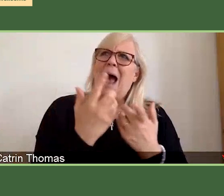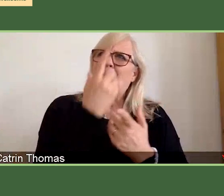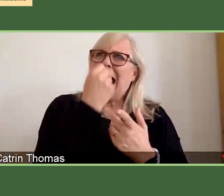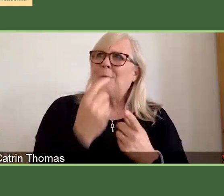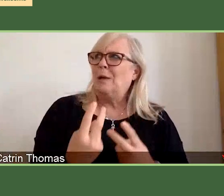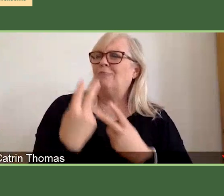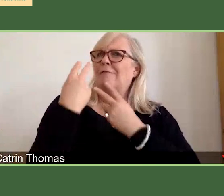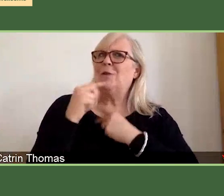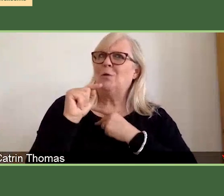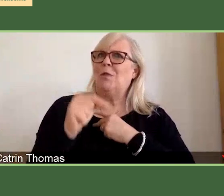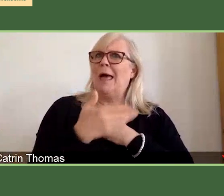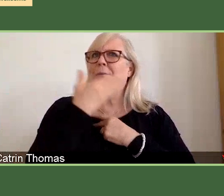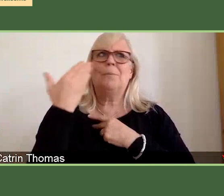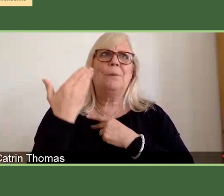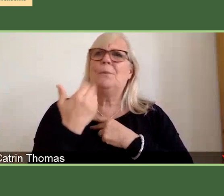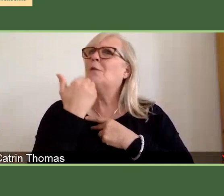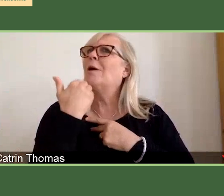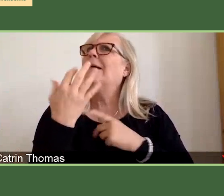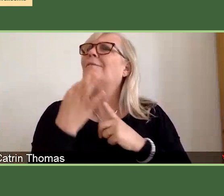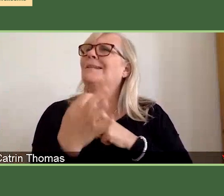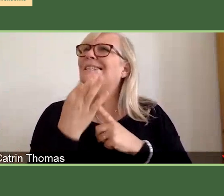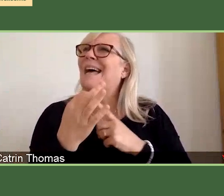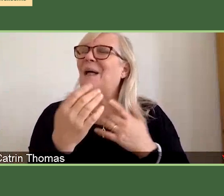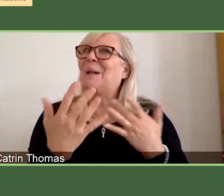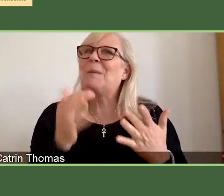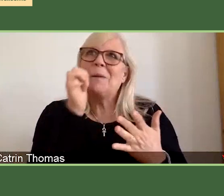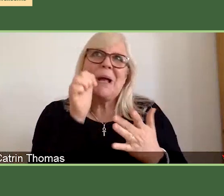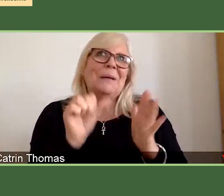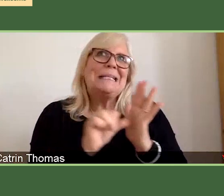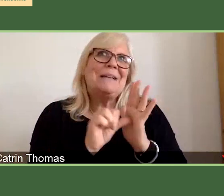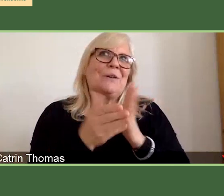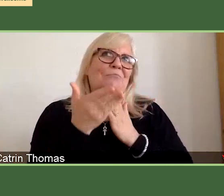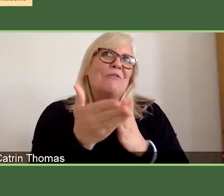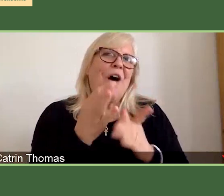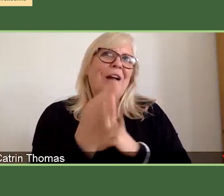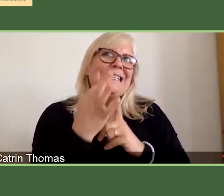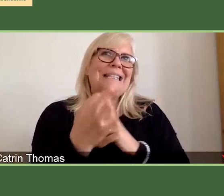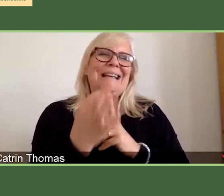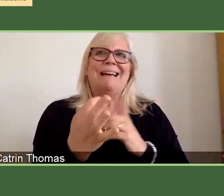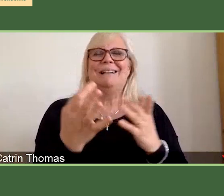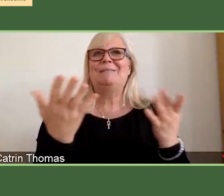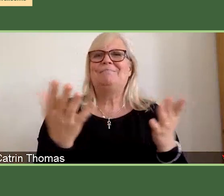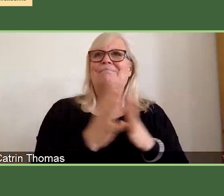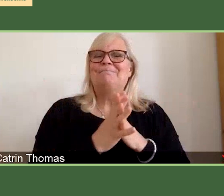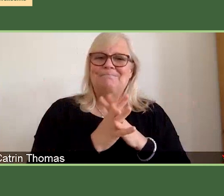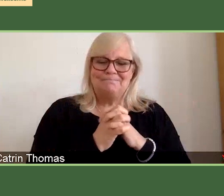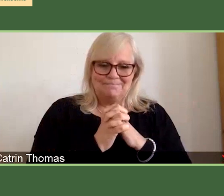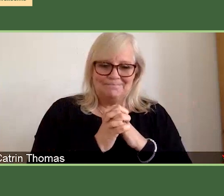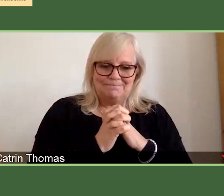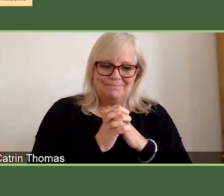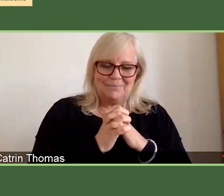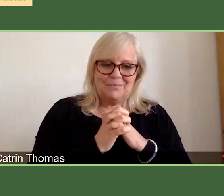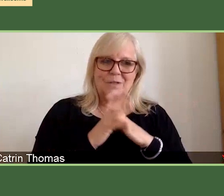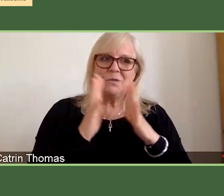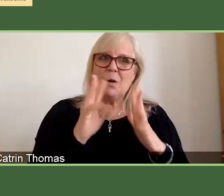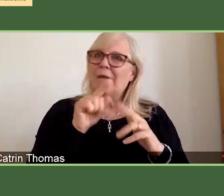other funders face with doing this. And so what we're thinking about and we haven't got the details finalised is that